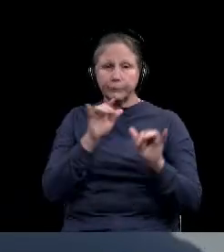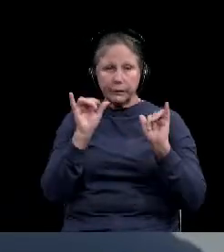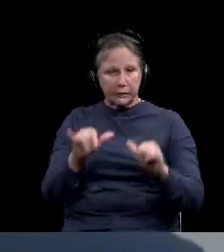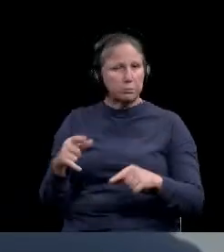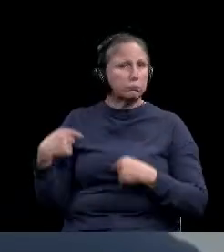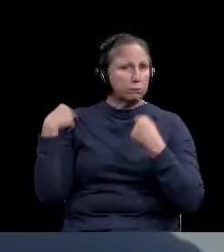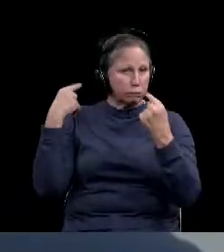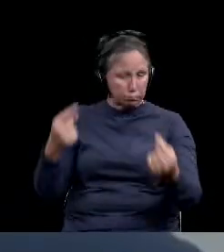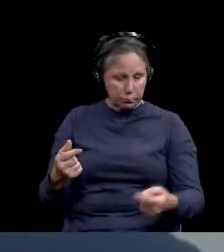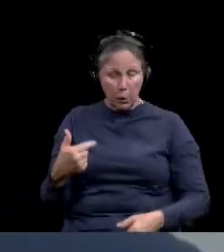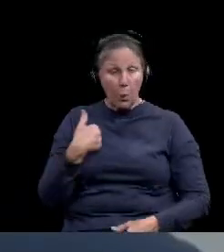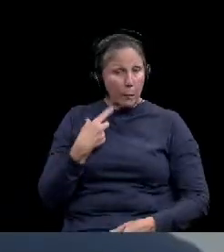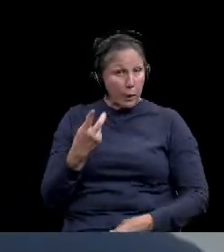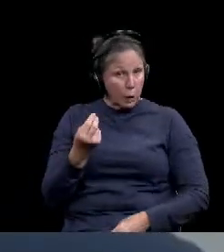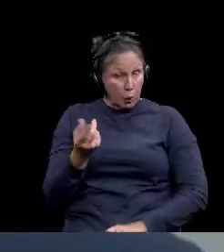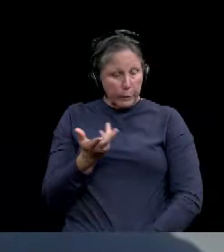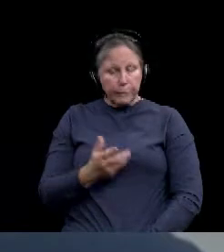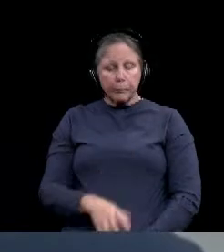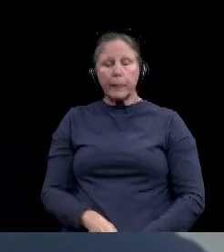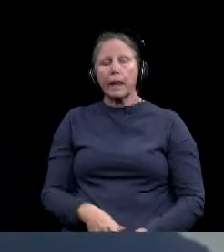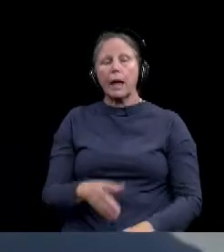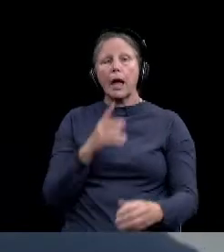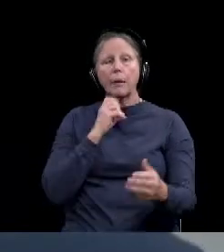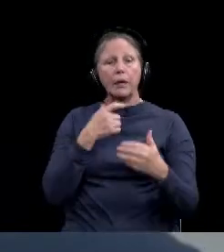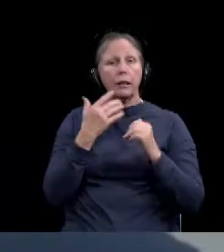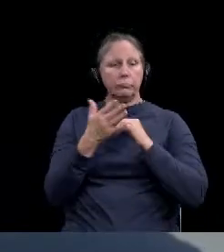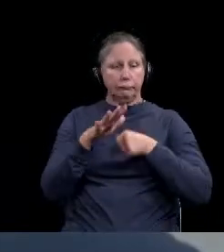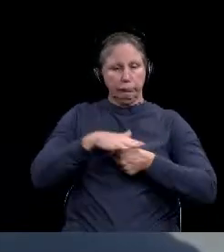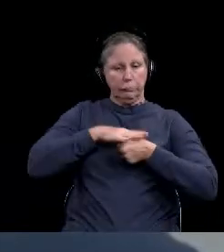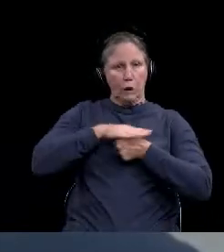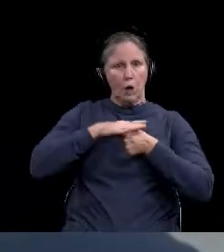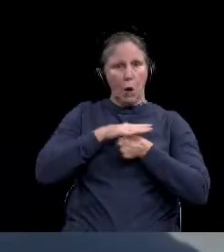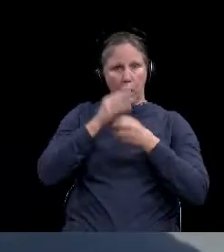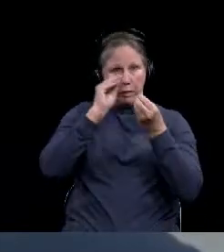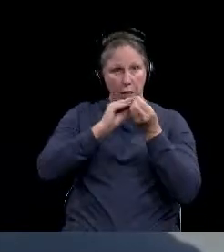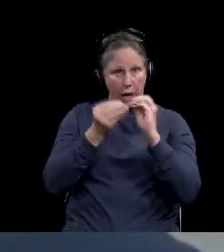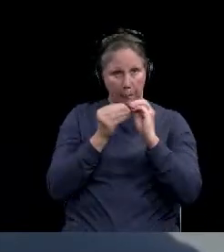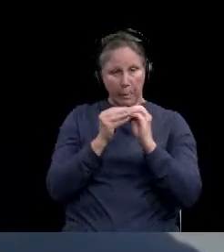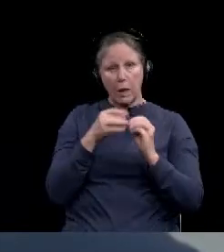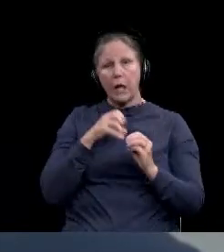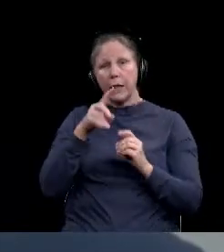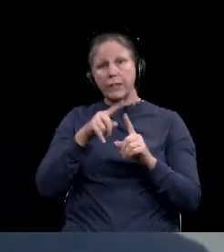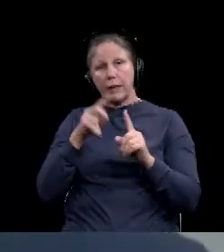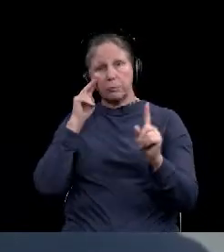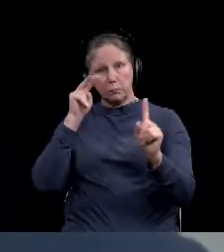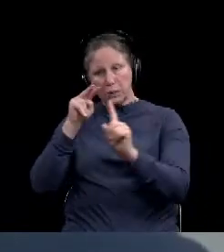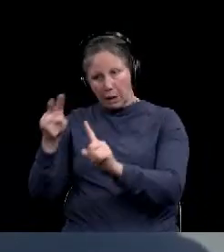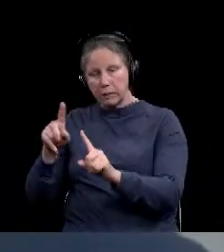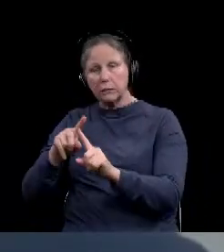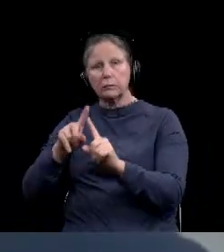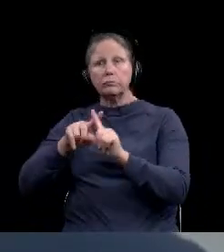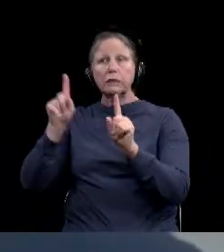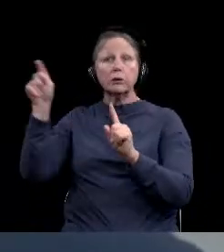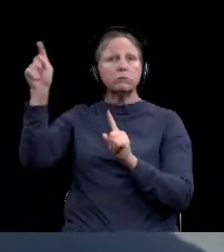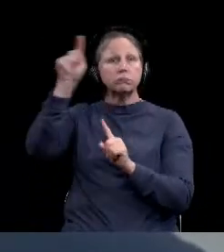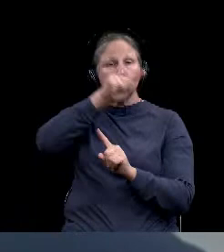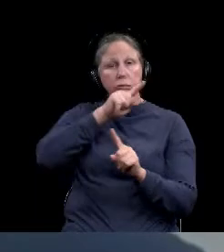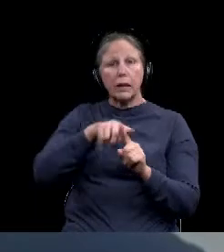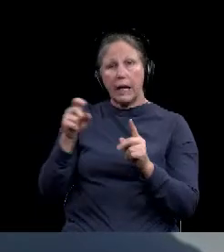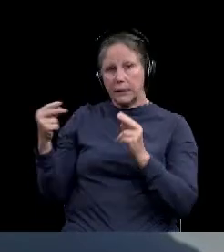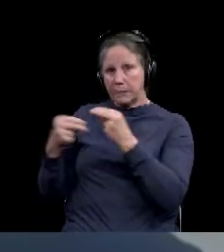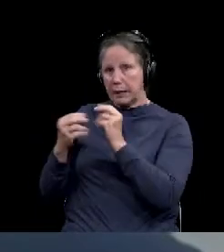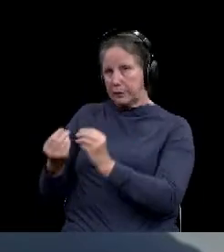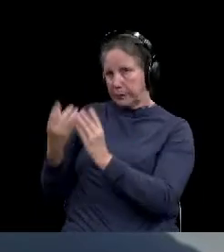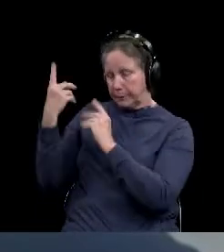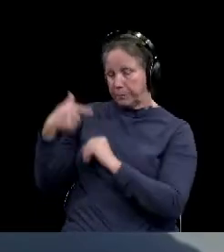past weeks, I'm going to give some county data and then share some perspective and some slides. First of all,